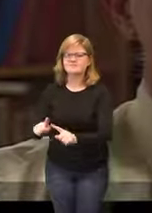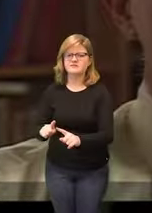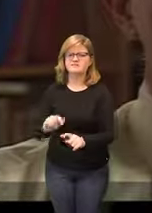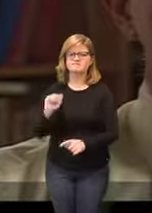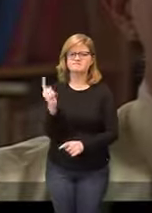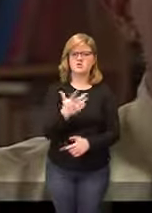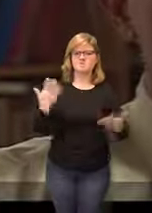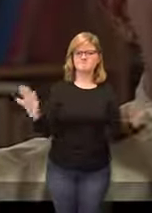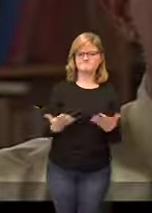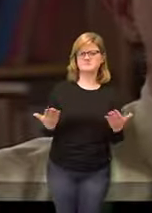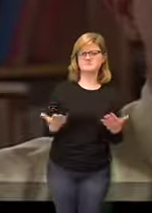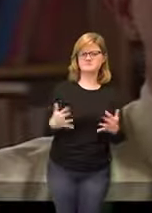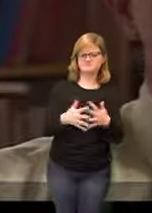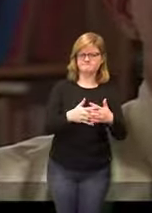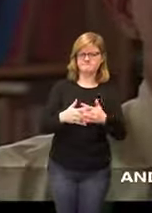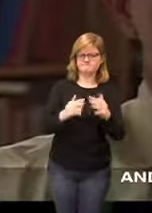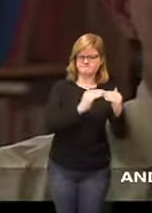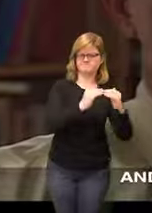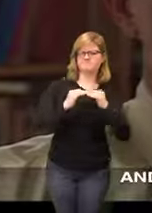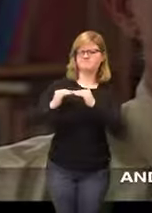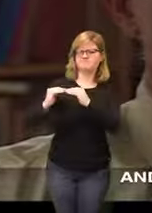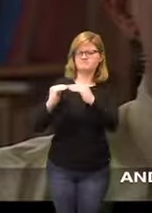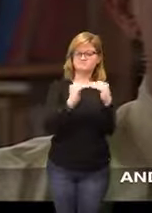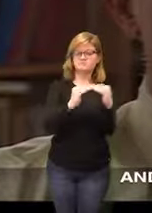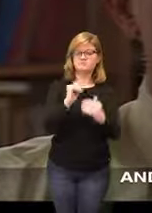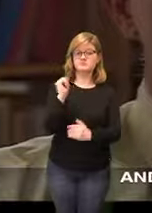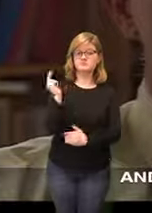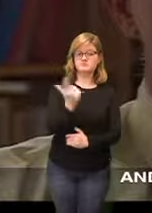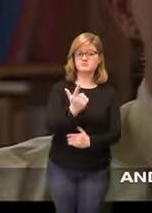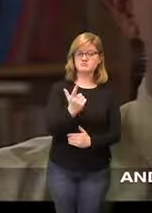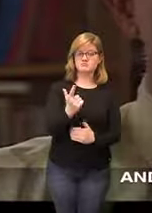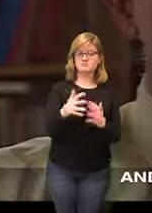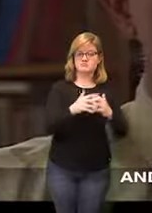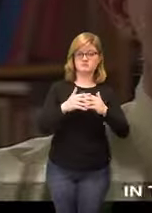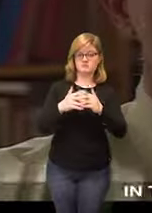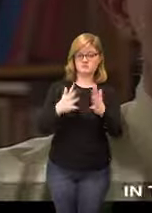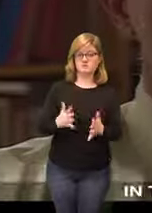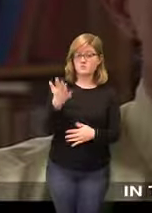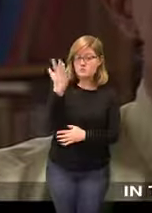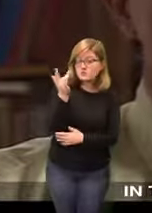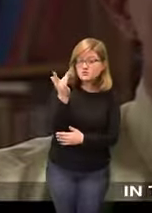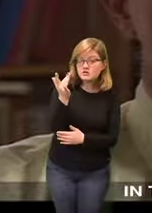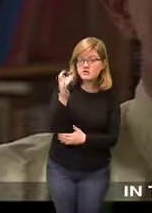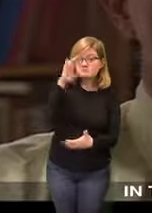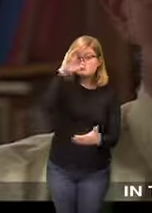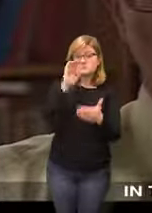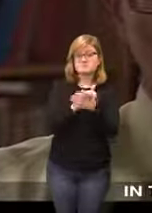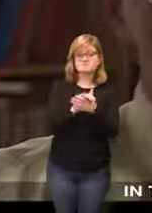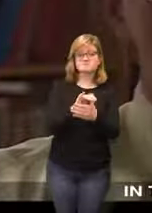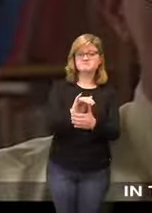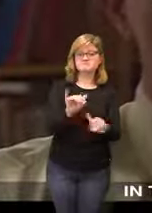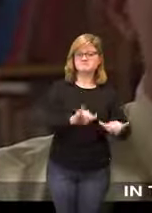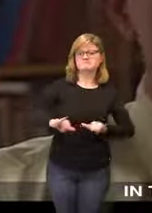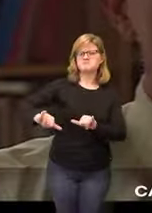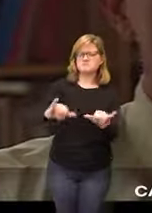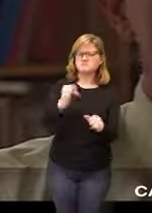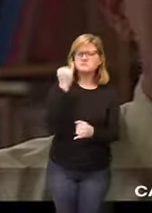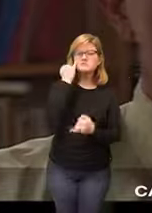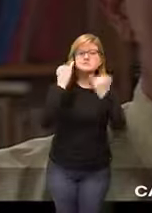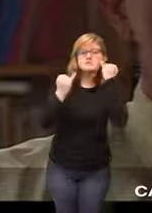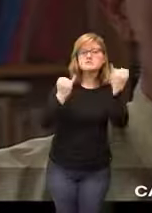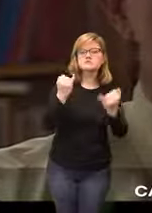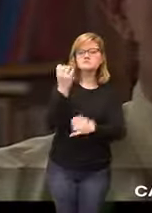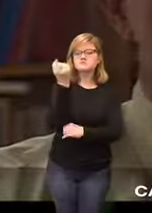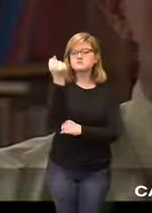and equally American and they're equally American because they believe in these ideals these beliefs